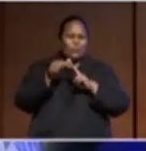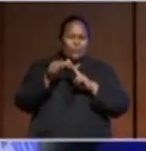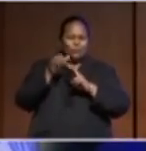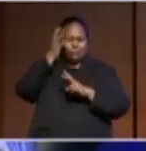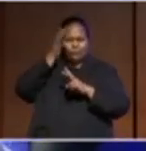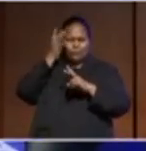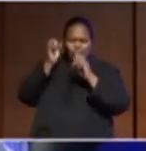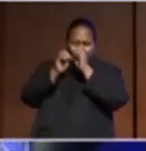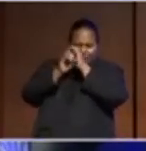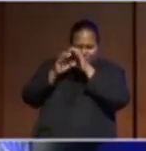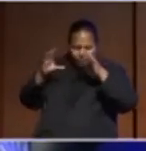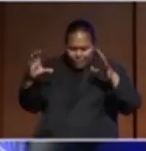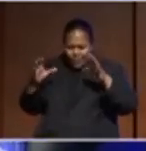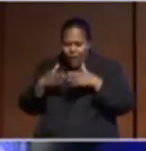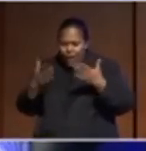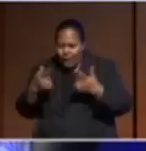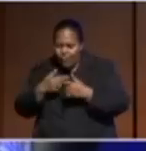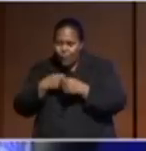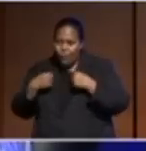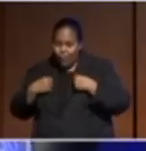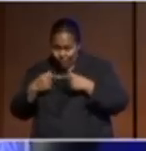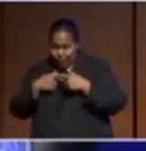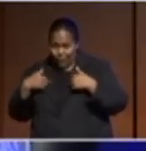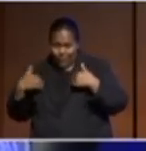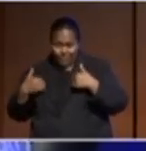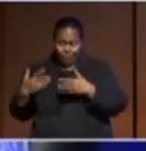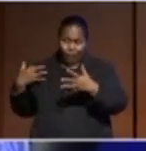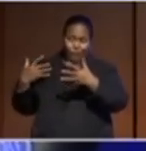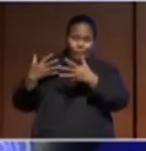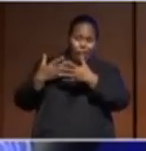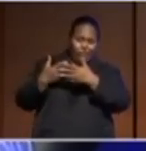and also reimagine, because we're talking about 2050.